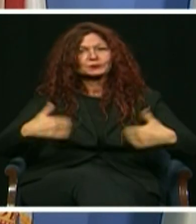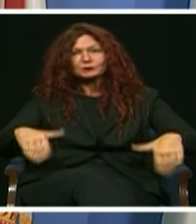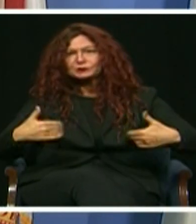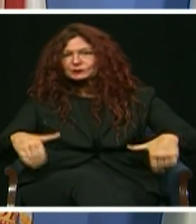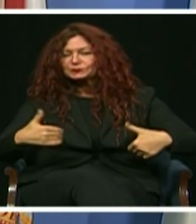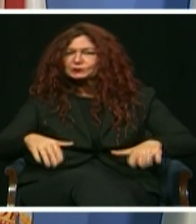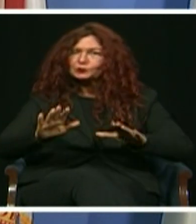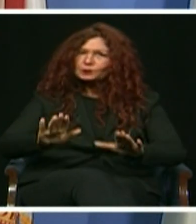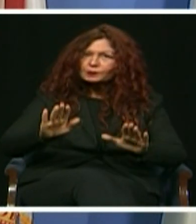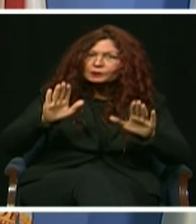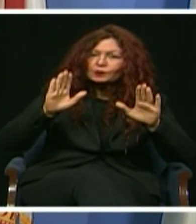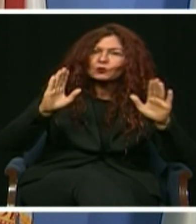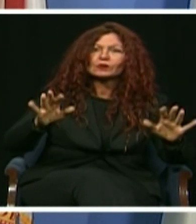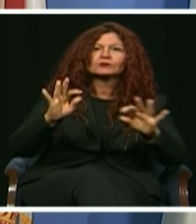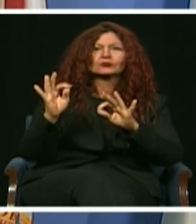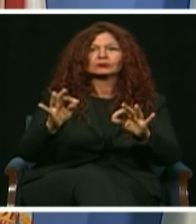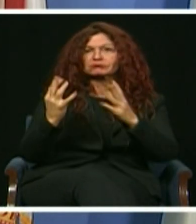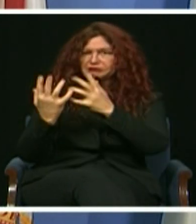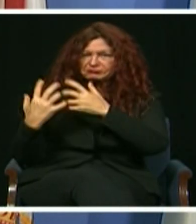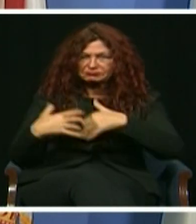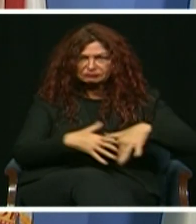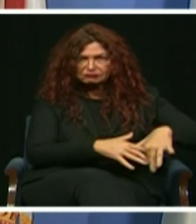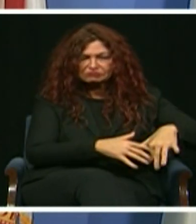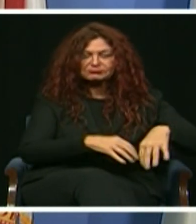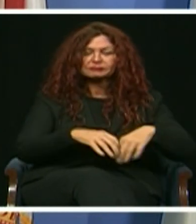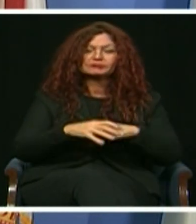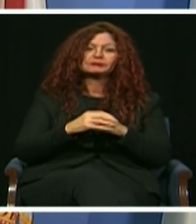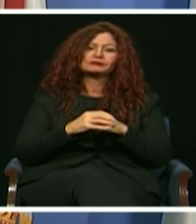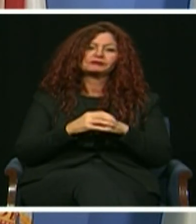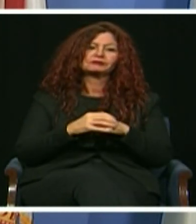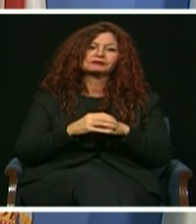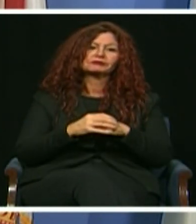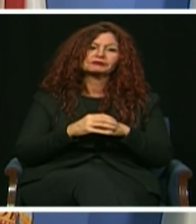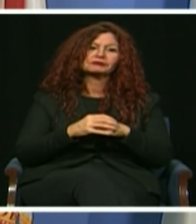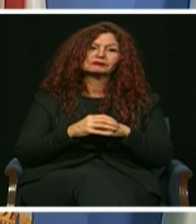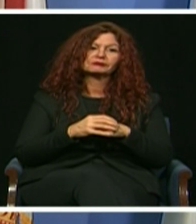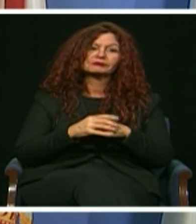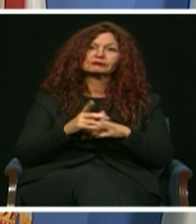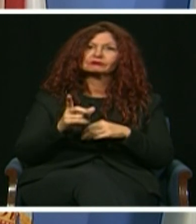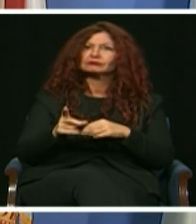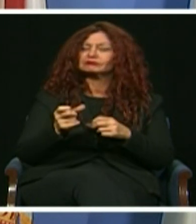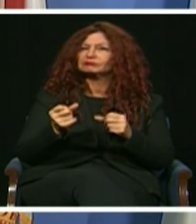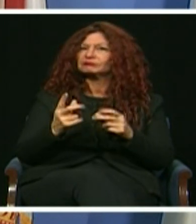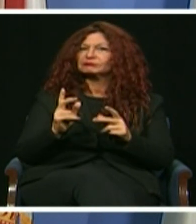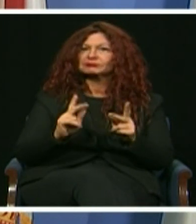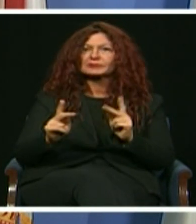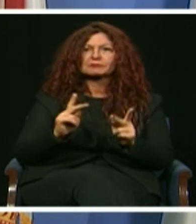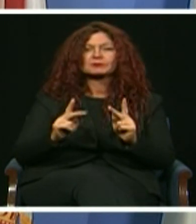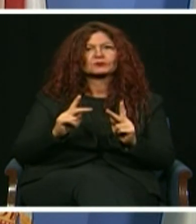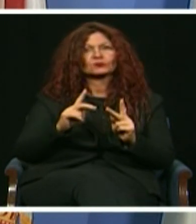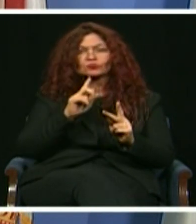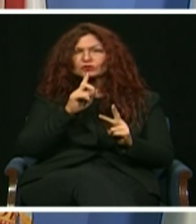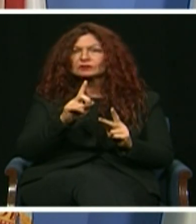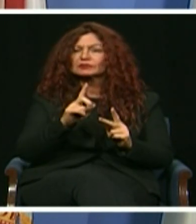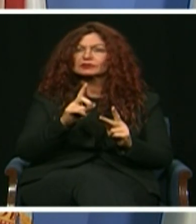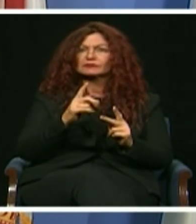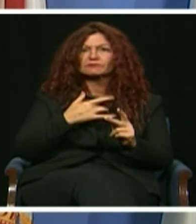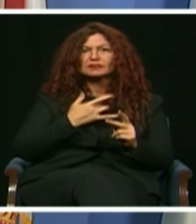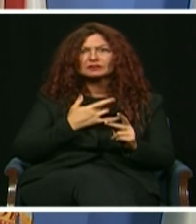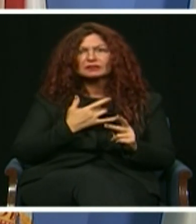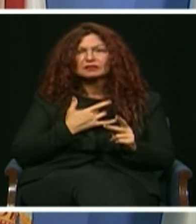around the clock since the very beginning of this pandemic. Not only did they provide a voice to our residents on our scope of services and critical